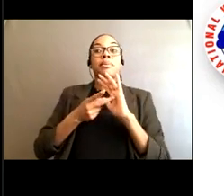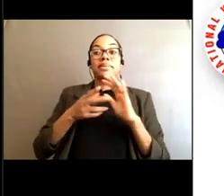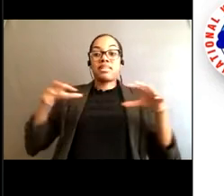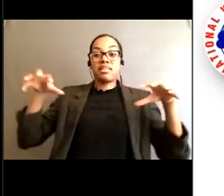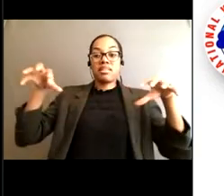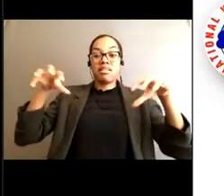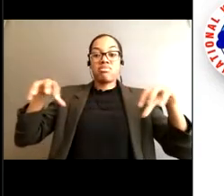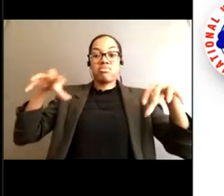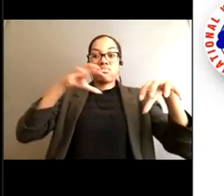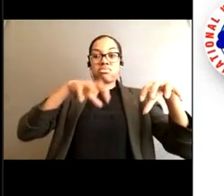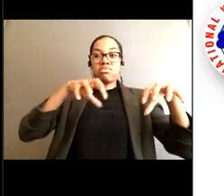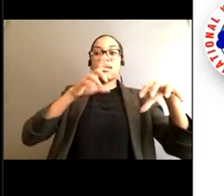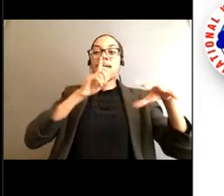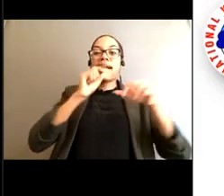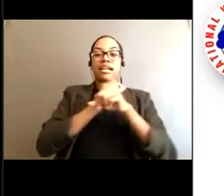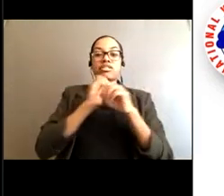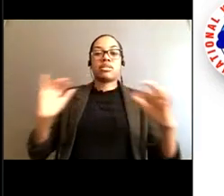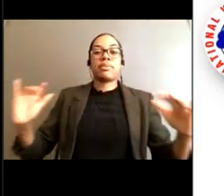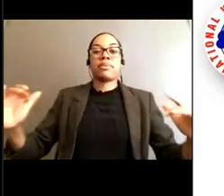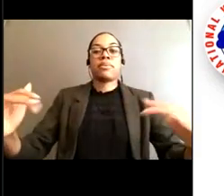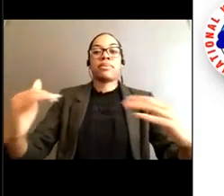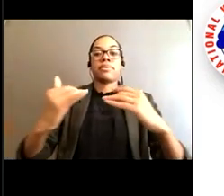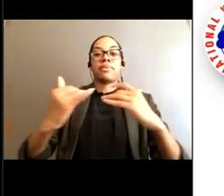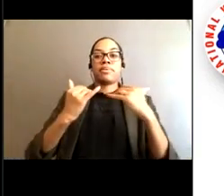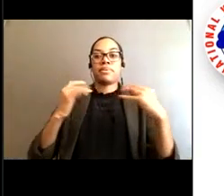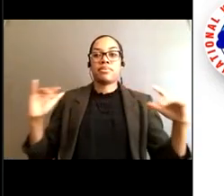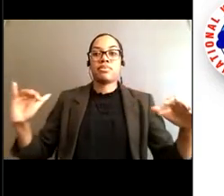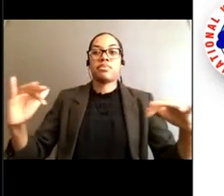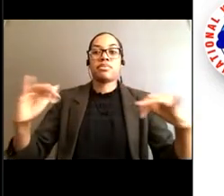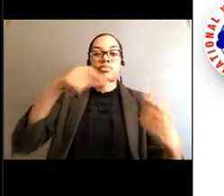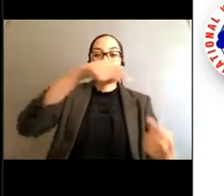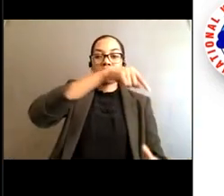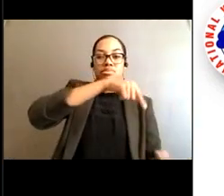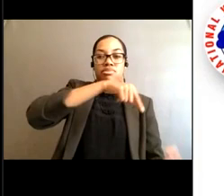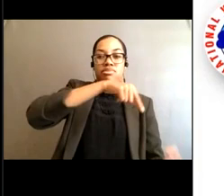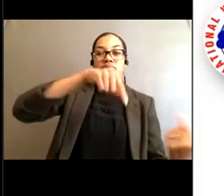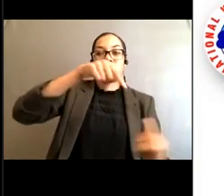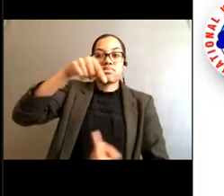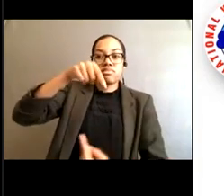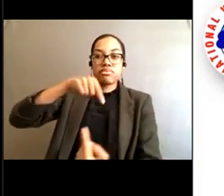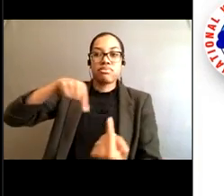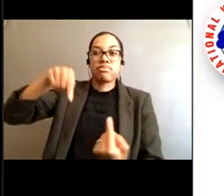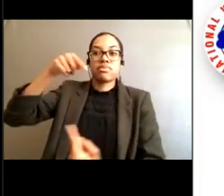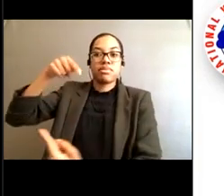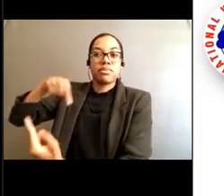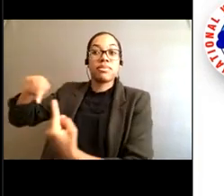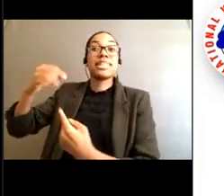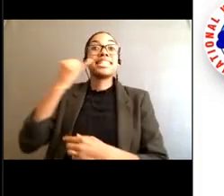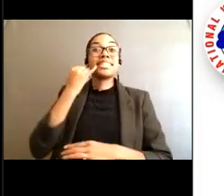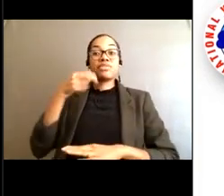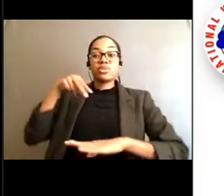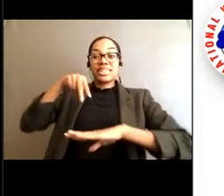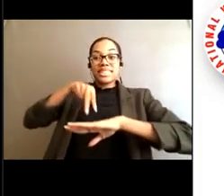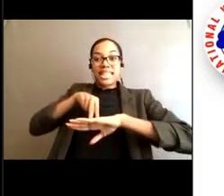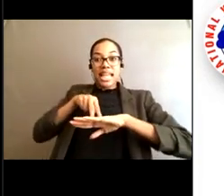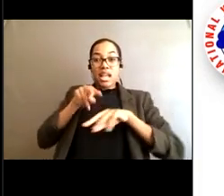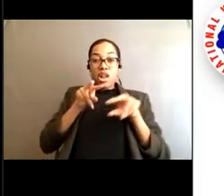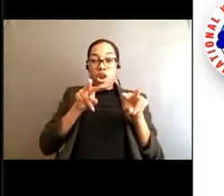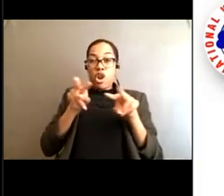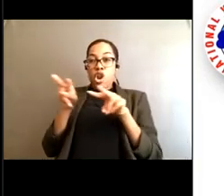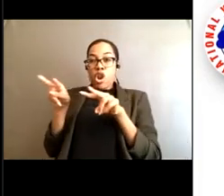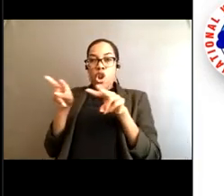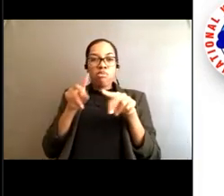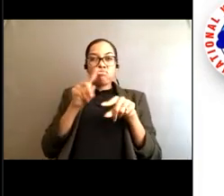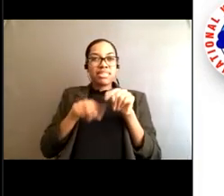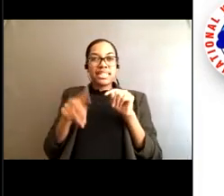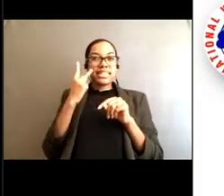And again, if you notice, this might be hard to figure out when you're standing right on the beach edge because this